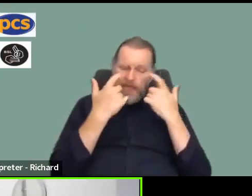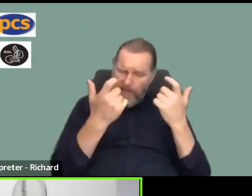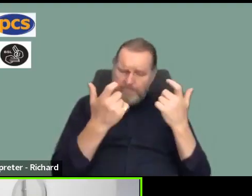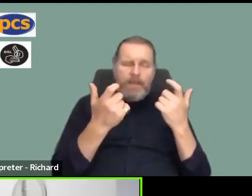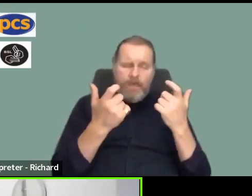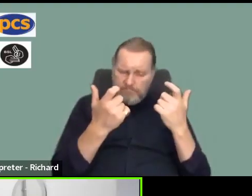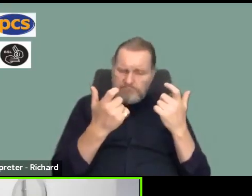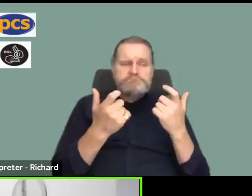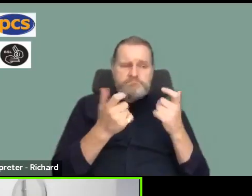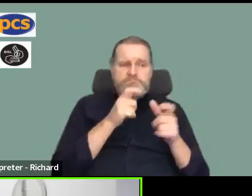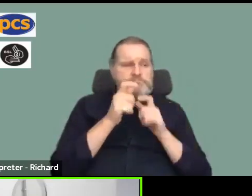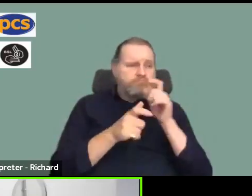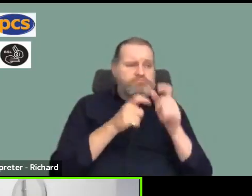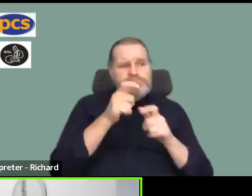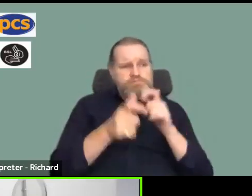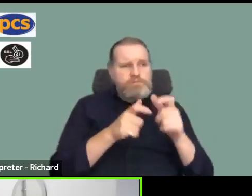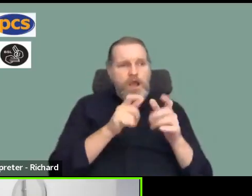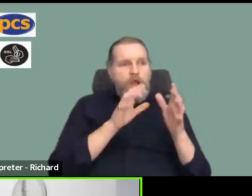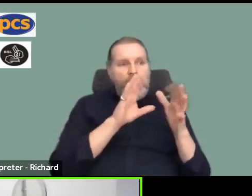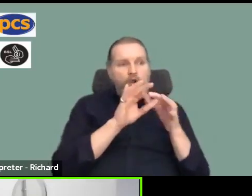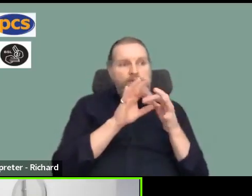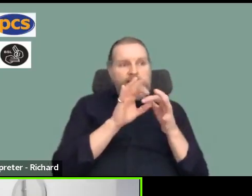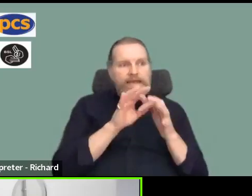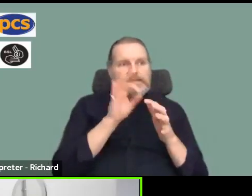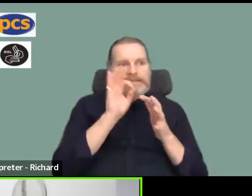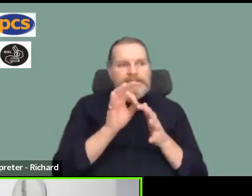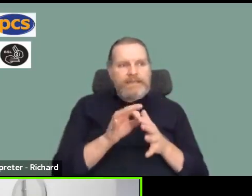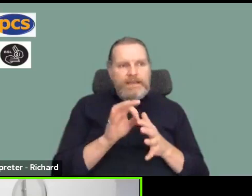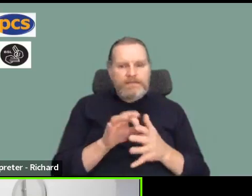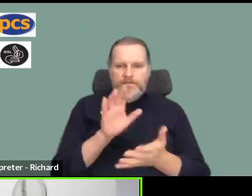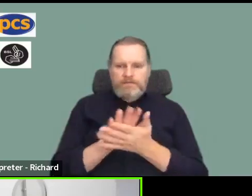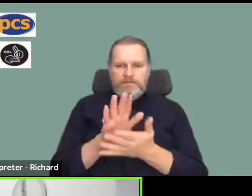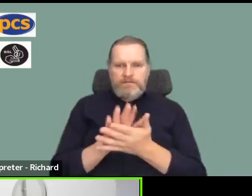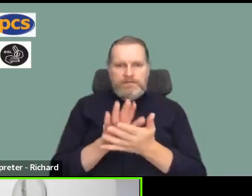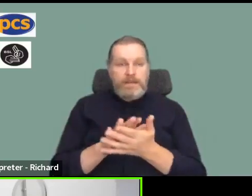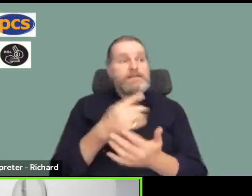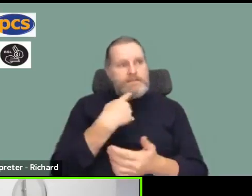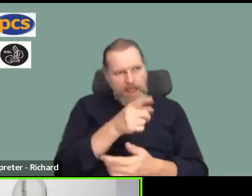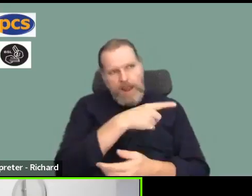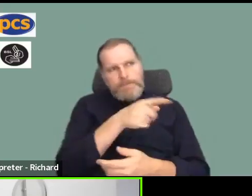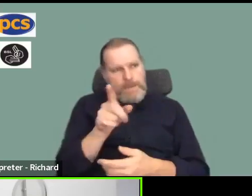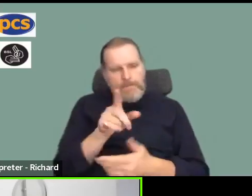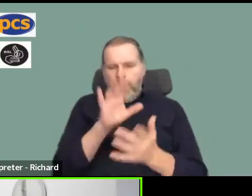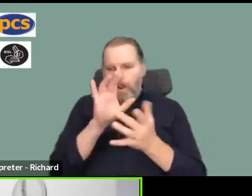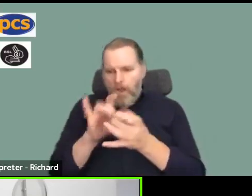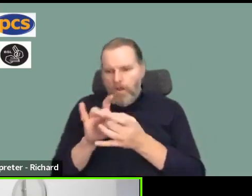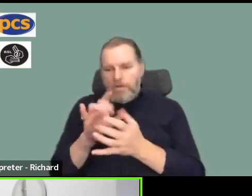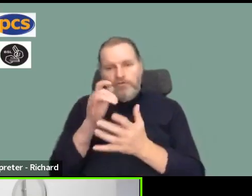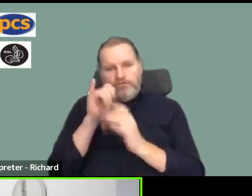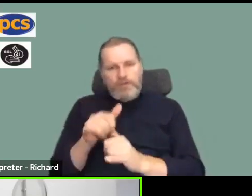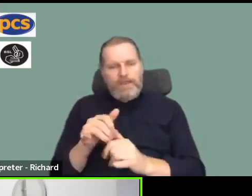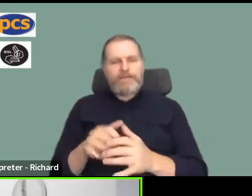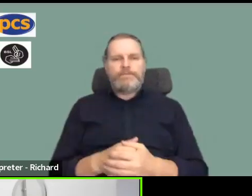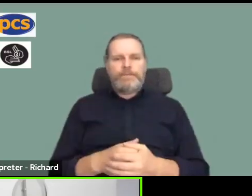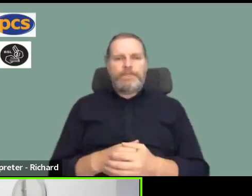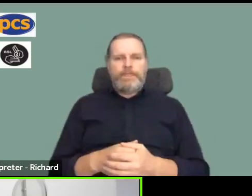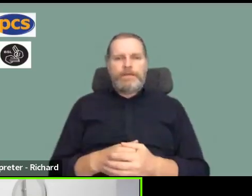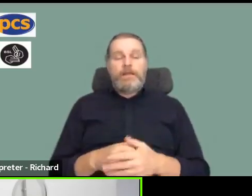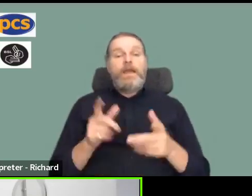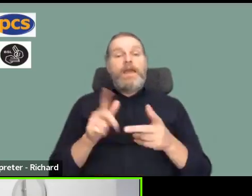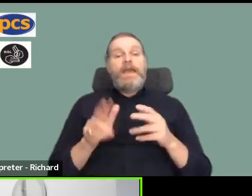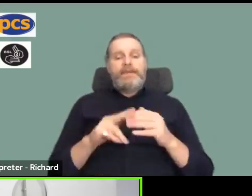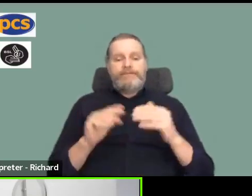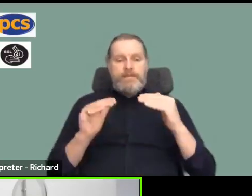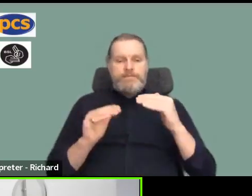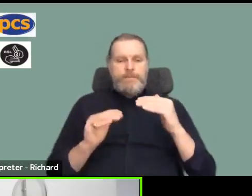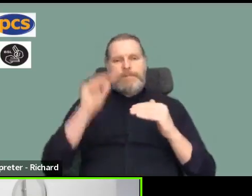members to keep their contact information up to date. Okay, so Chris says, if the ballot is successful, then non-union